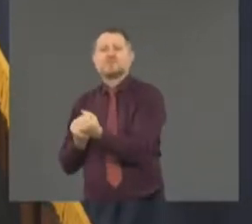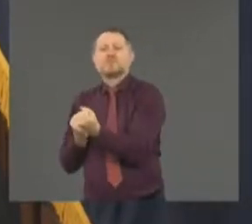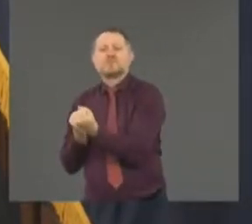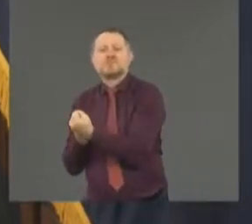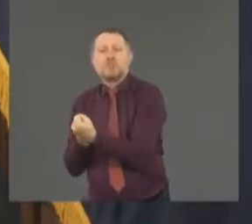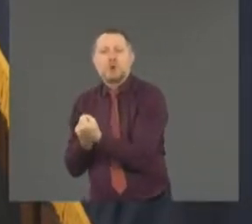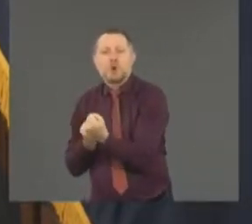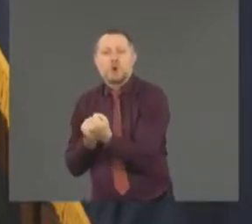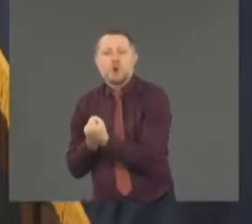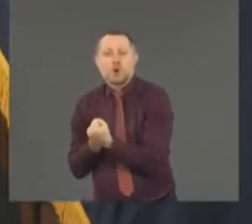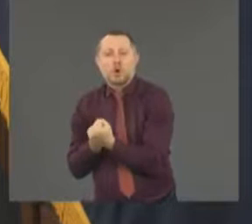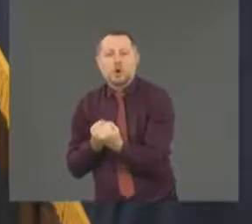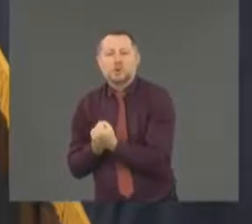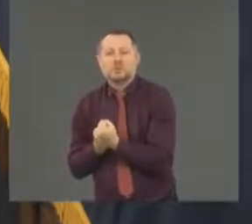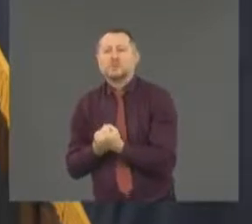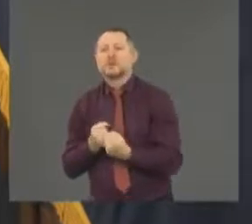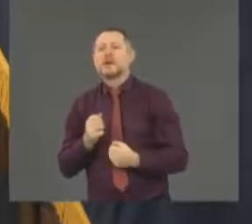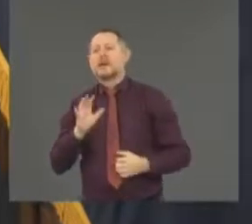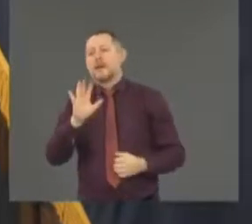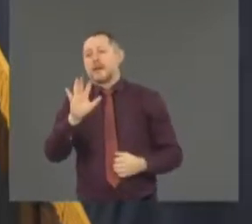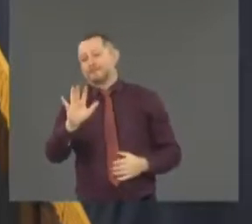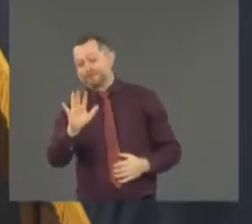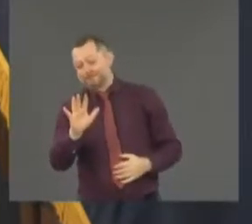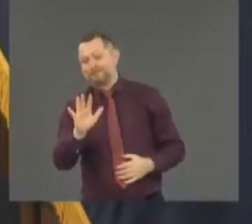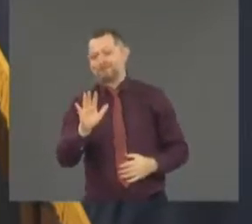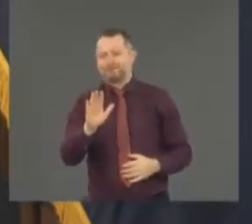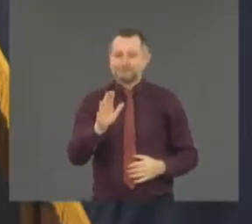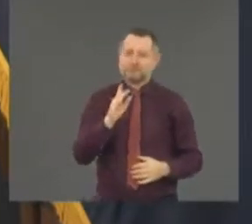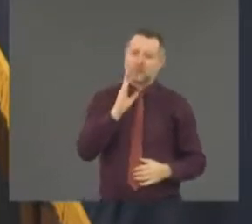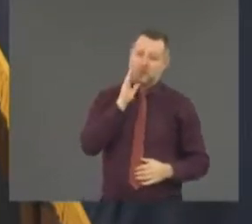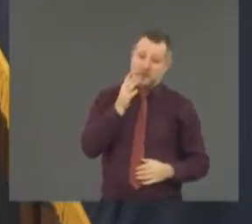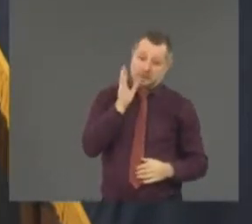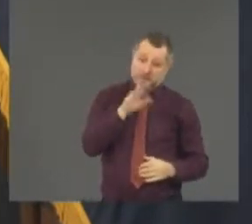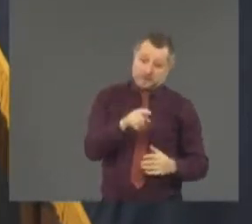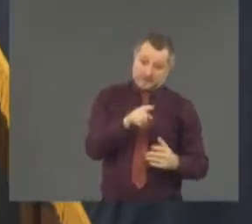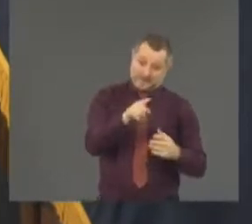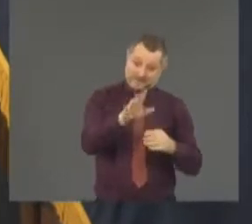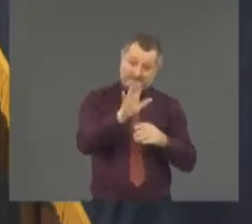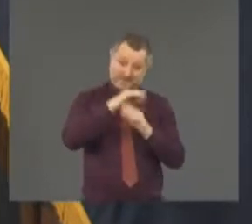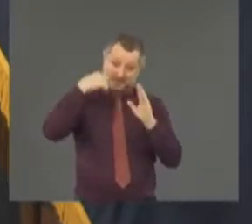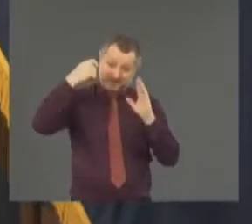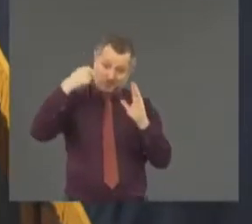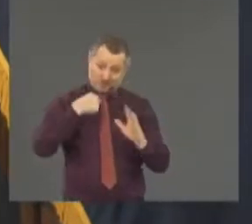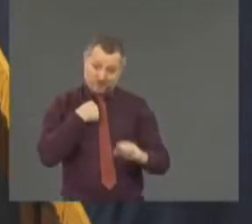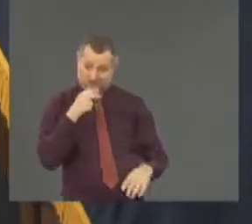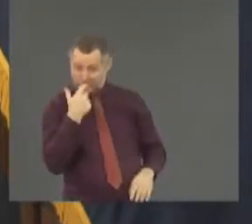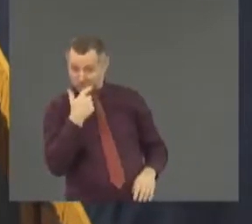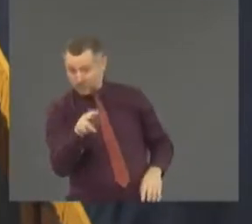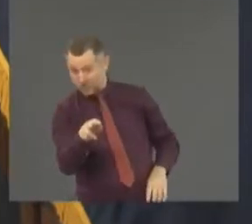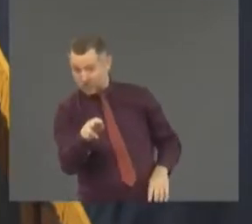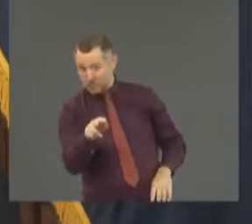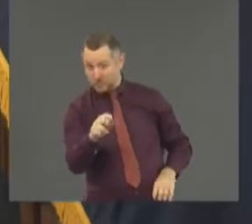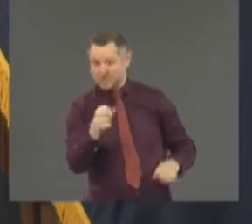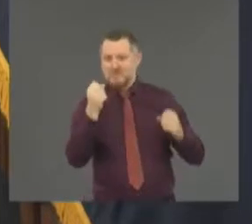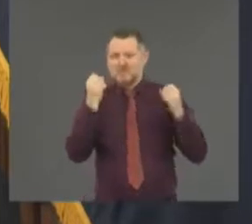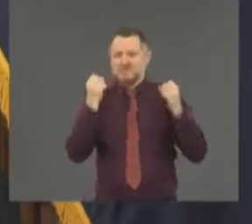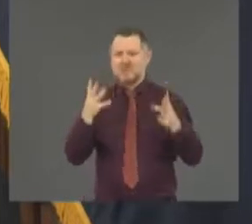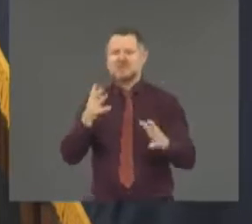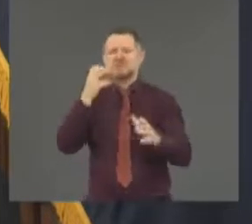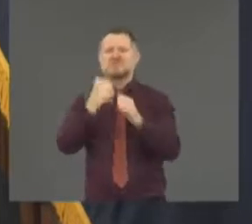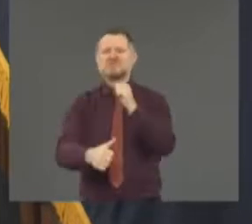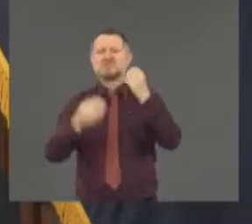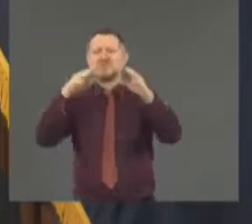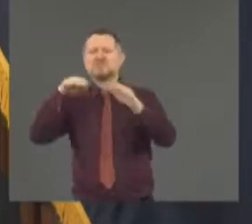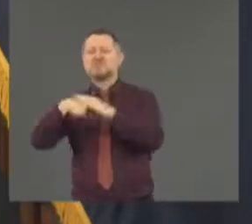And, look, on the videotape, to me, you see a lot of looting and not enough police